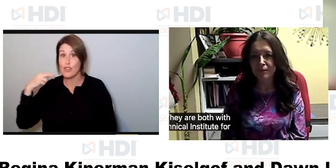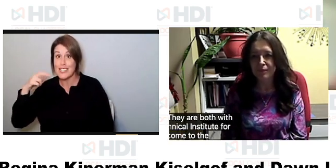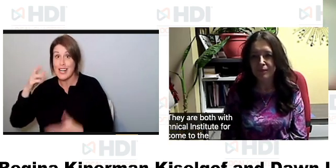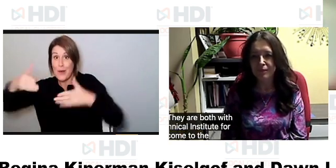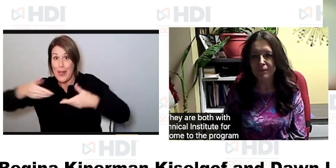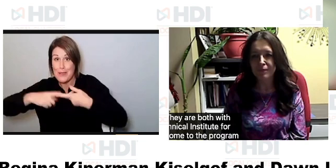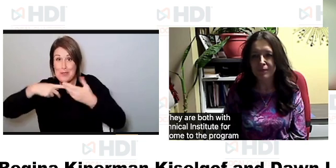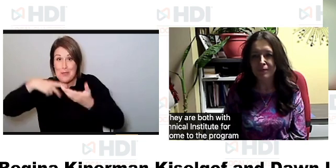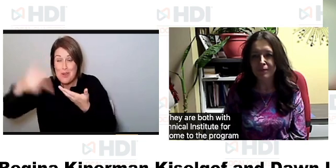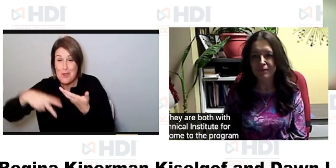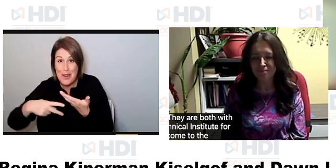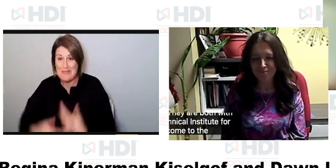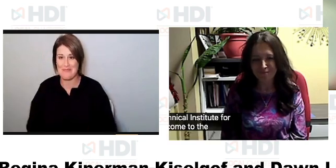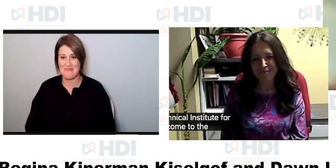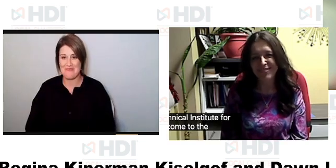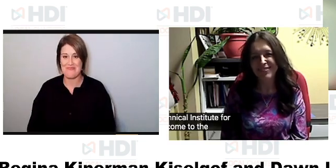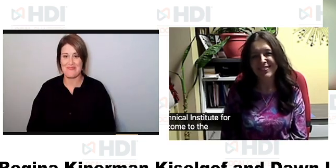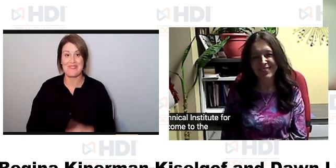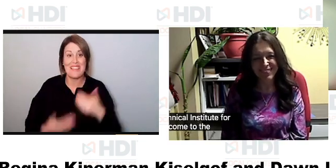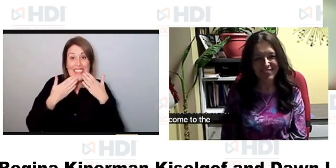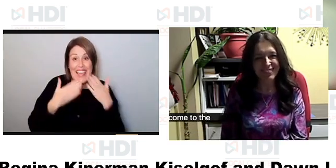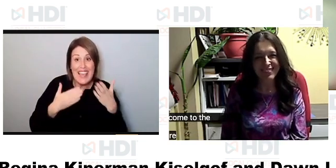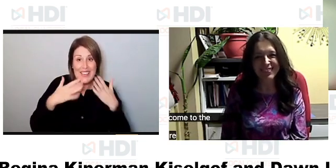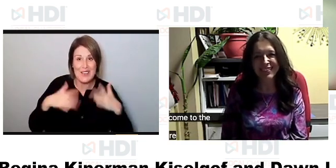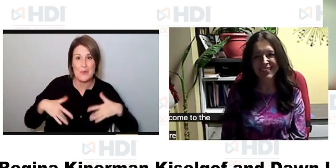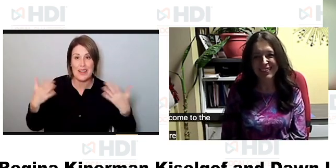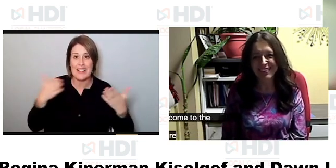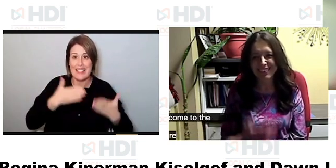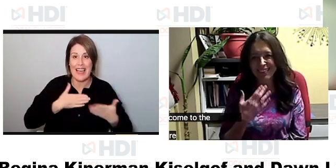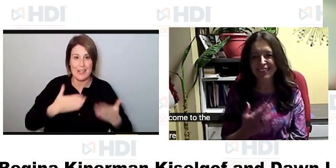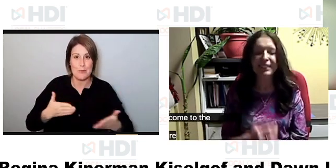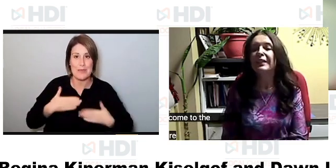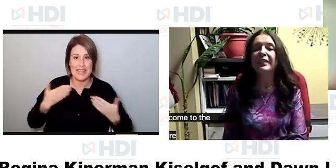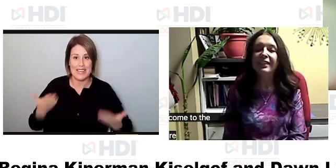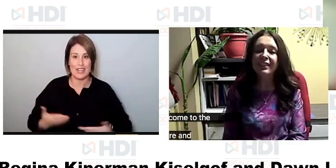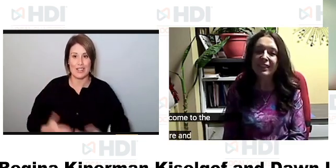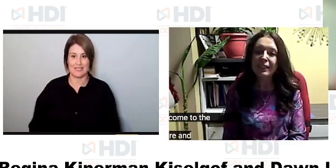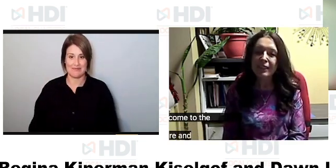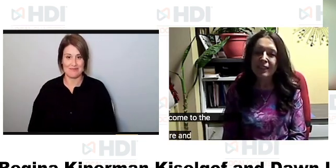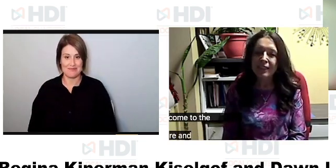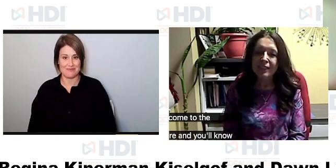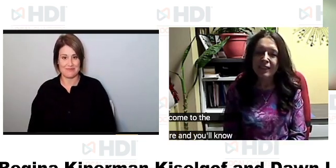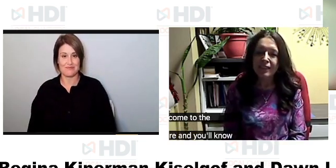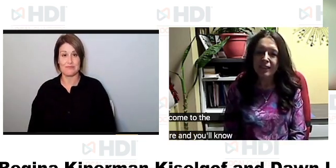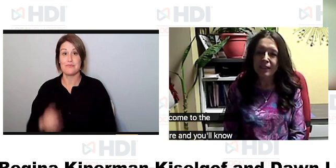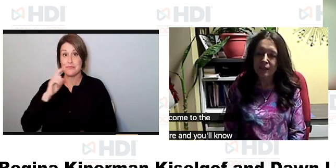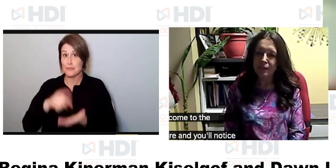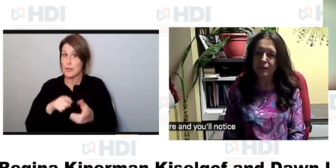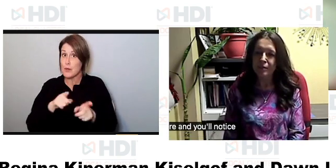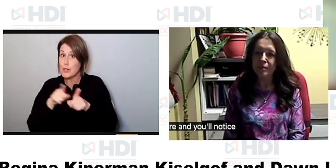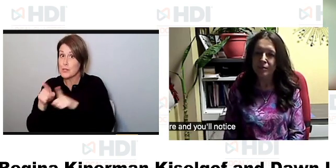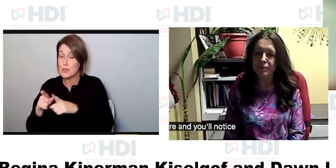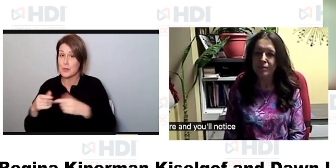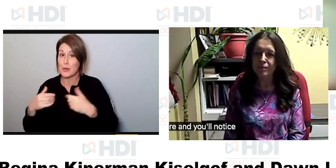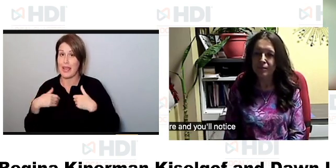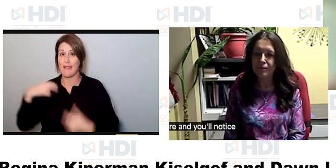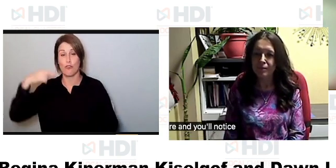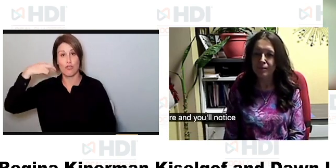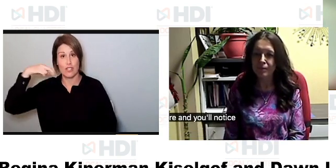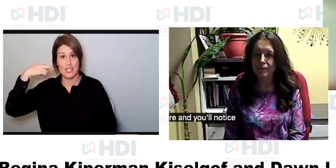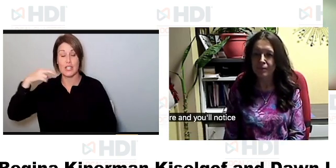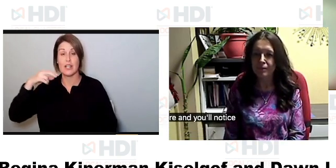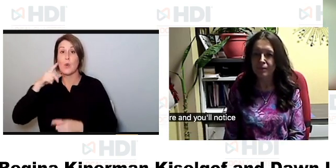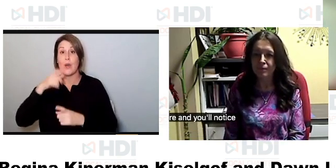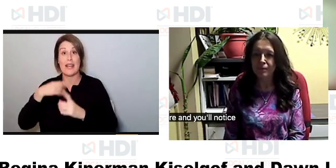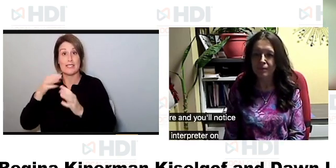thank you we're glad to be here uh and you'll notice too we have uh regina who's got an